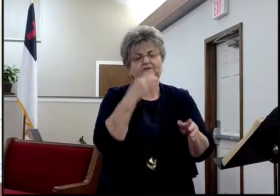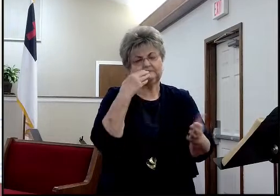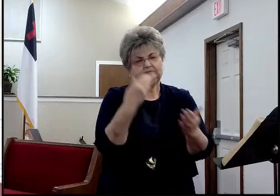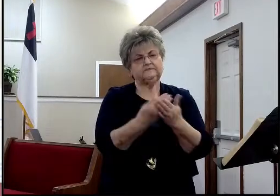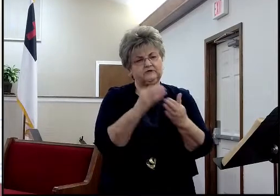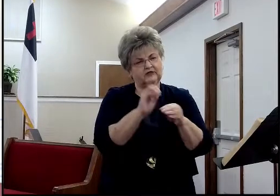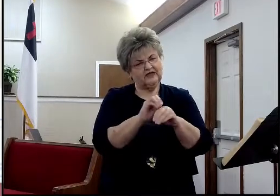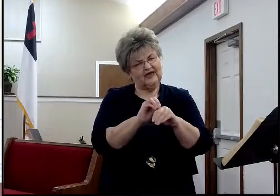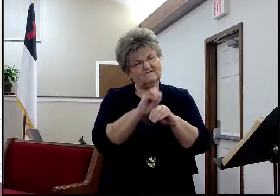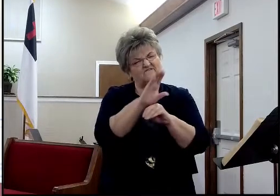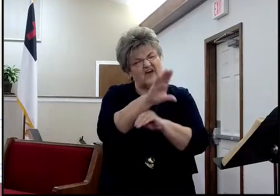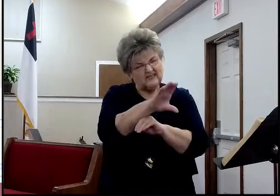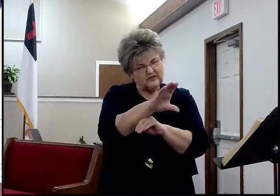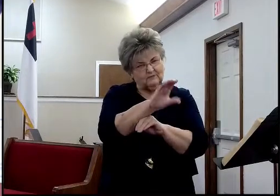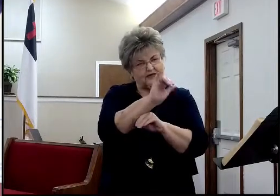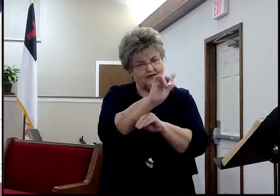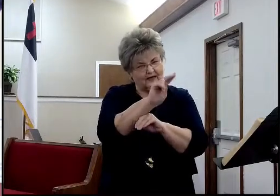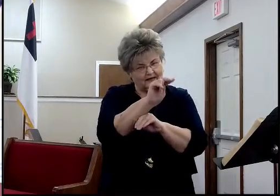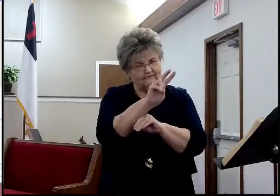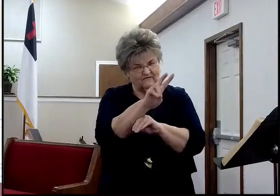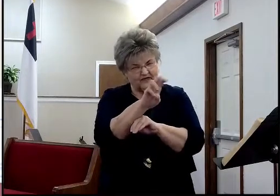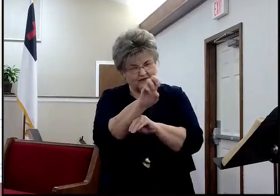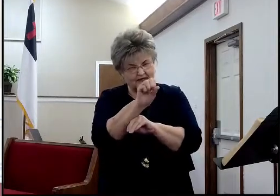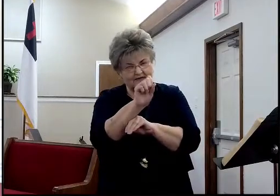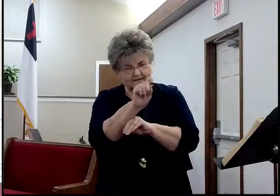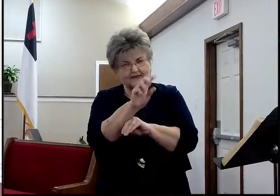somebody's eternity. You see where I'm going?